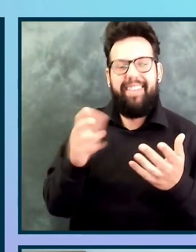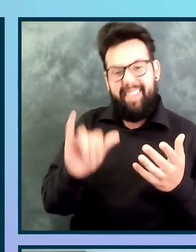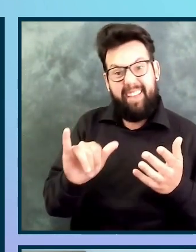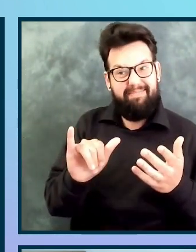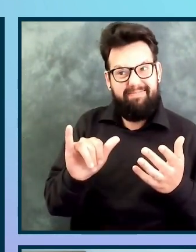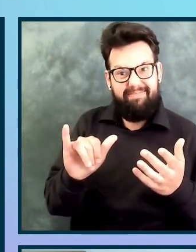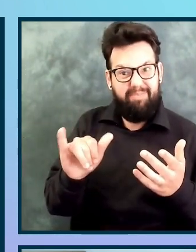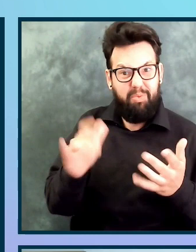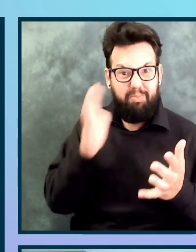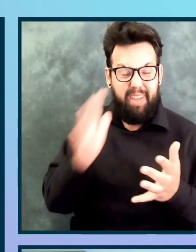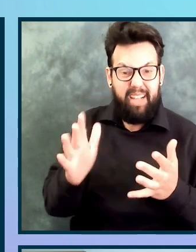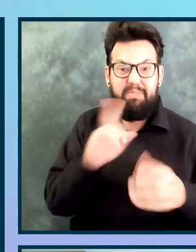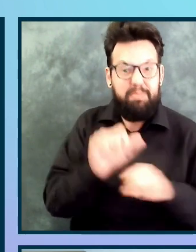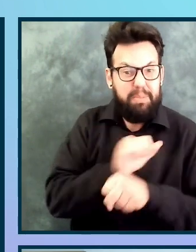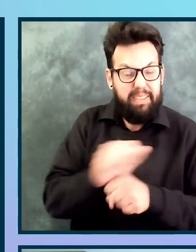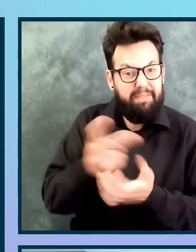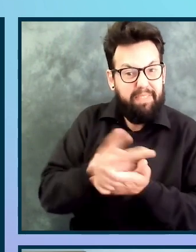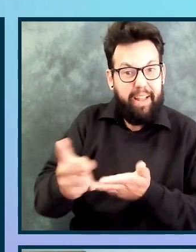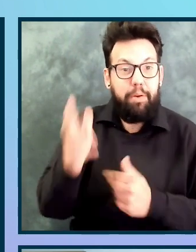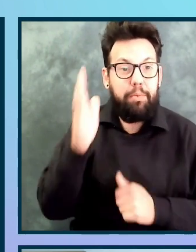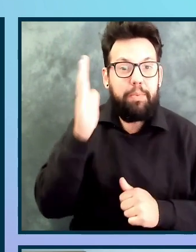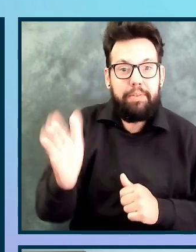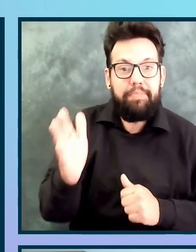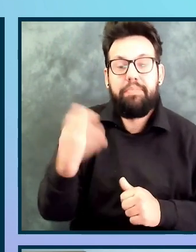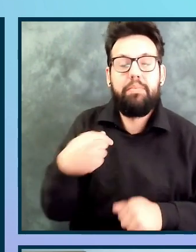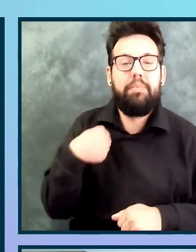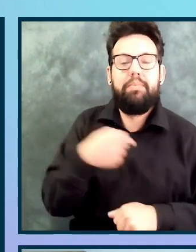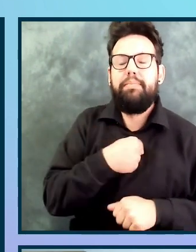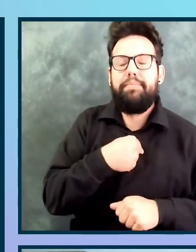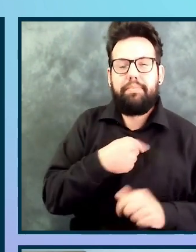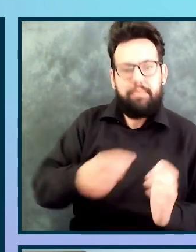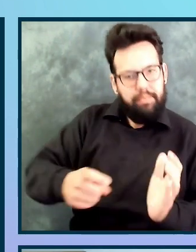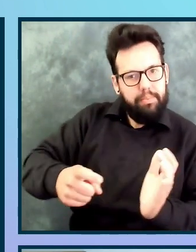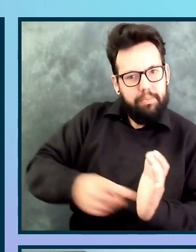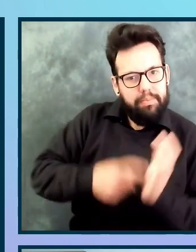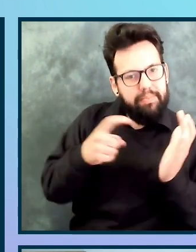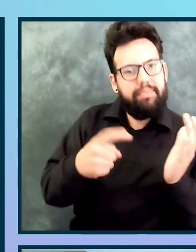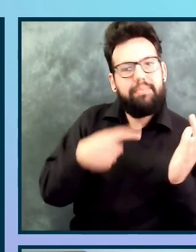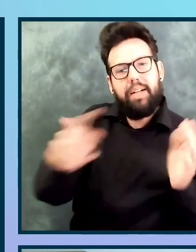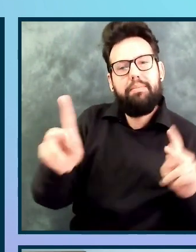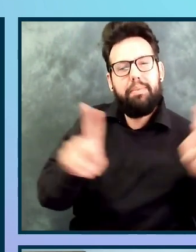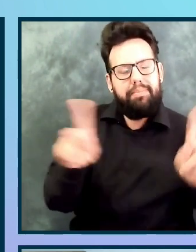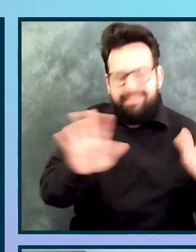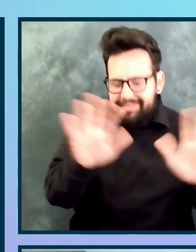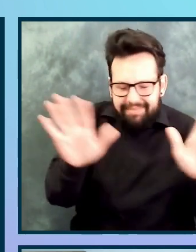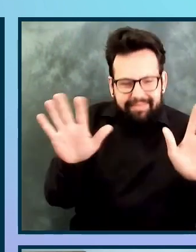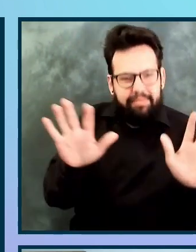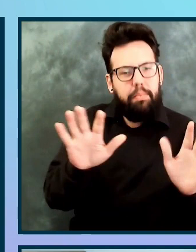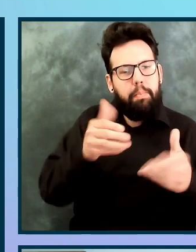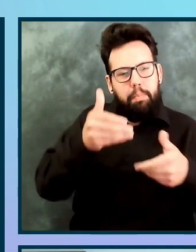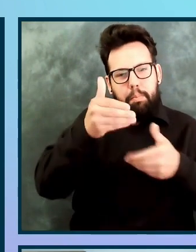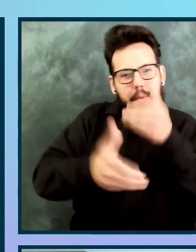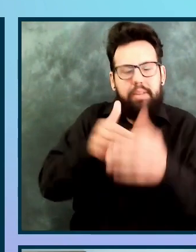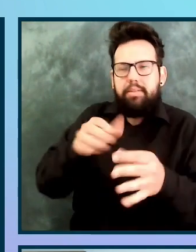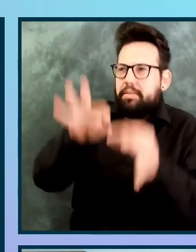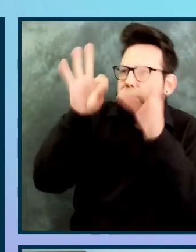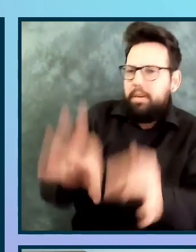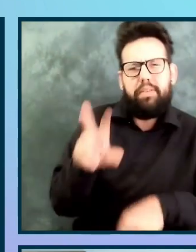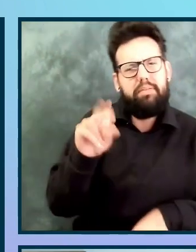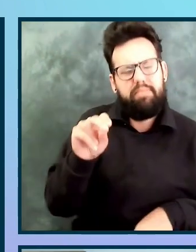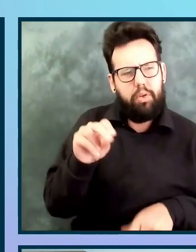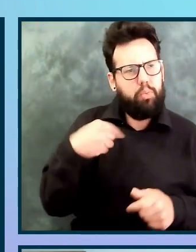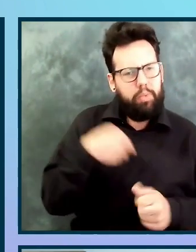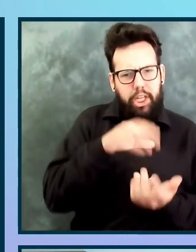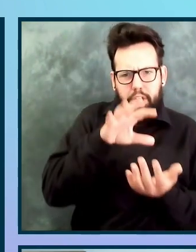fails. So we need to underscore to the team that this is a continuous learning process. So for